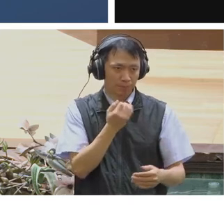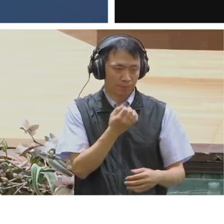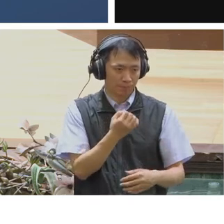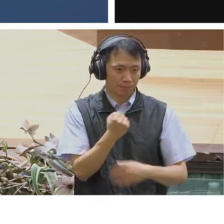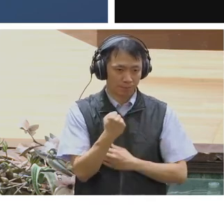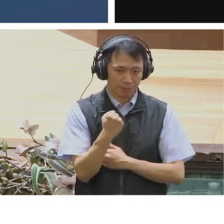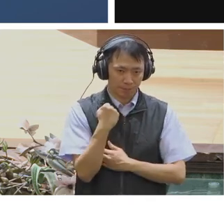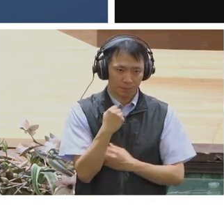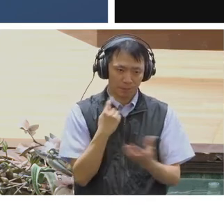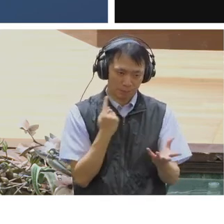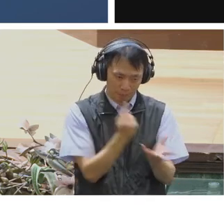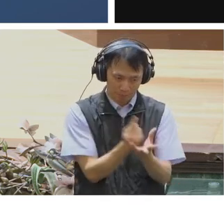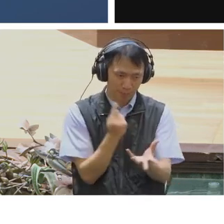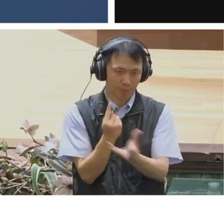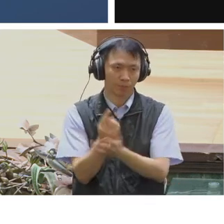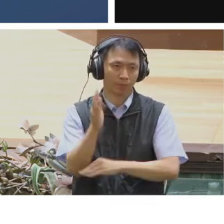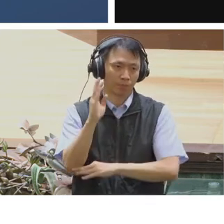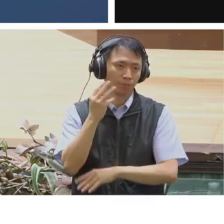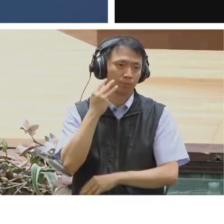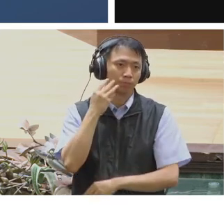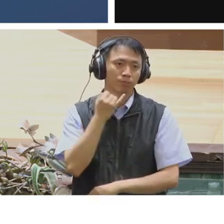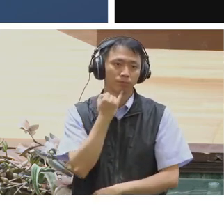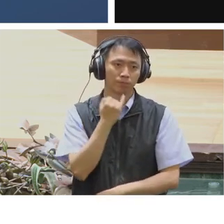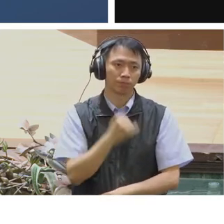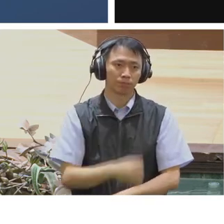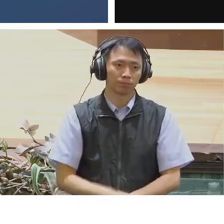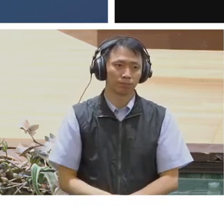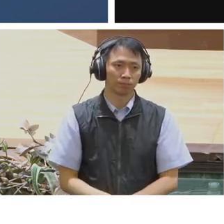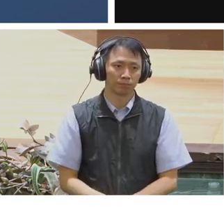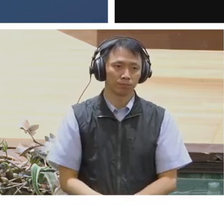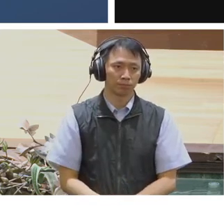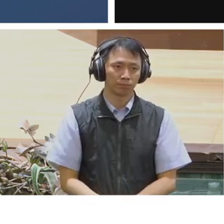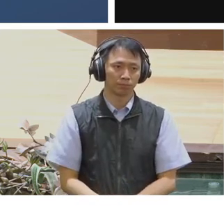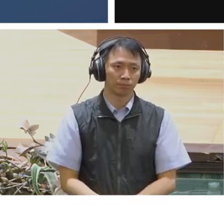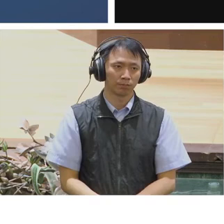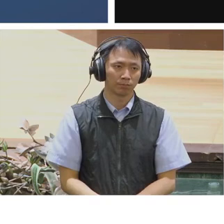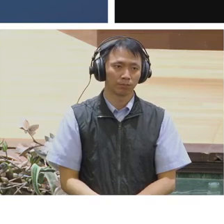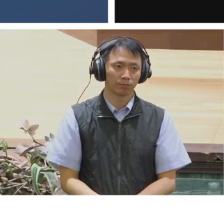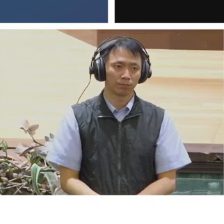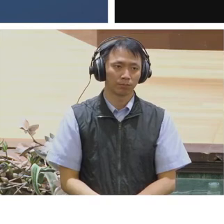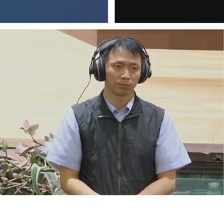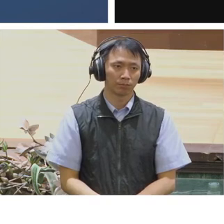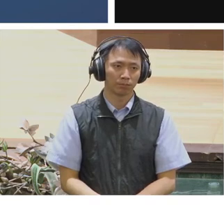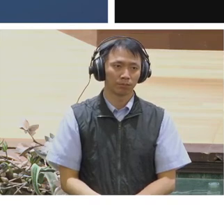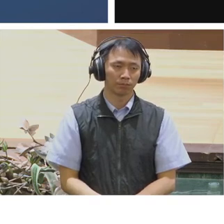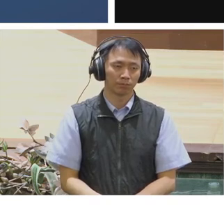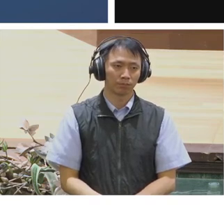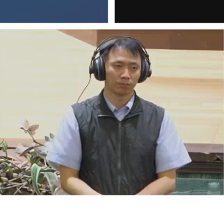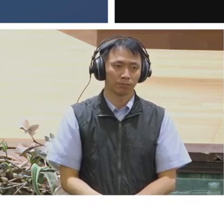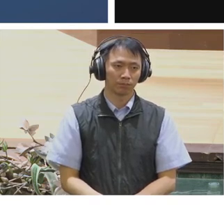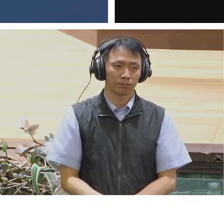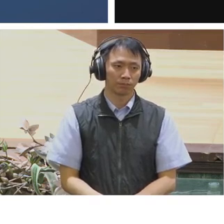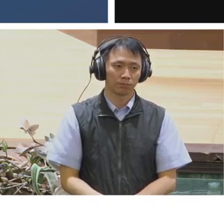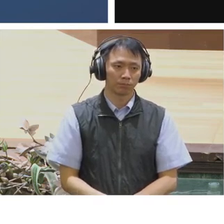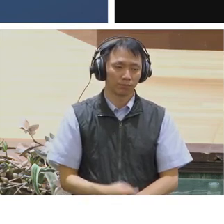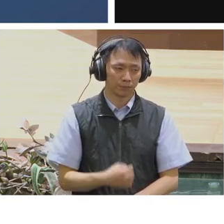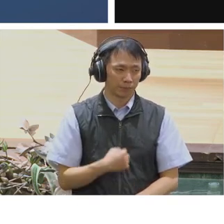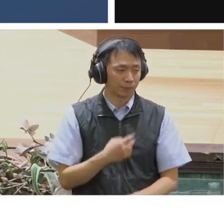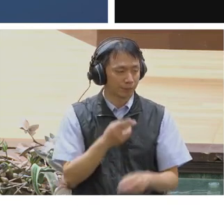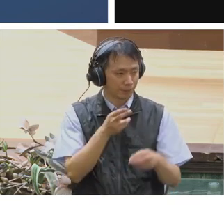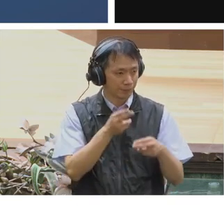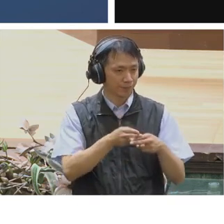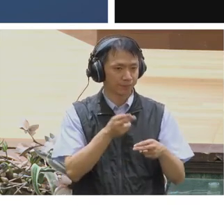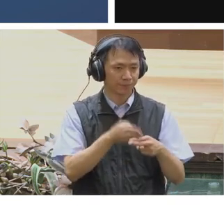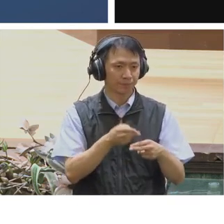And I believe that the, the effects of mini